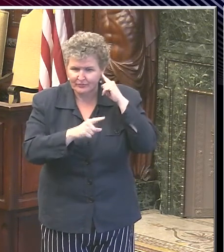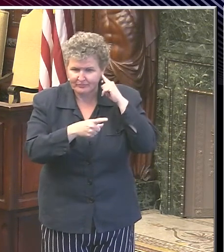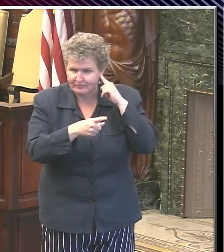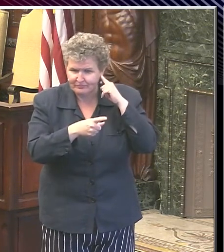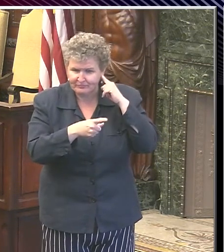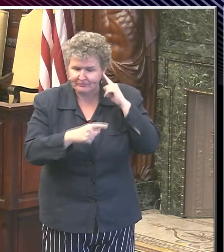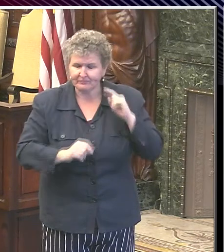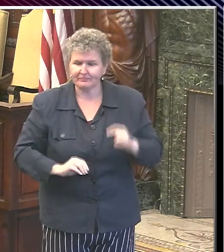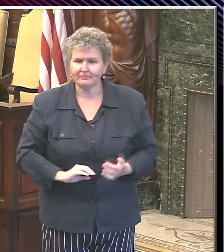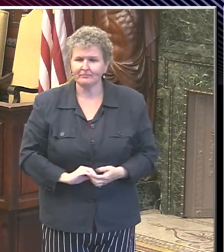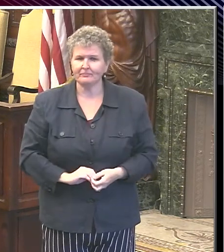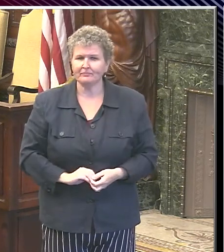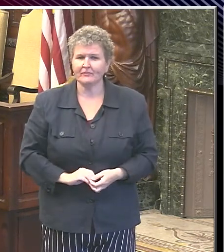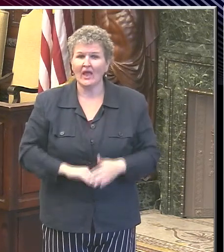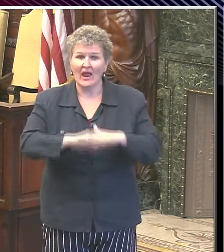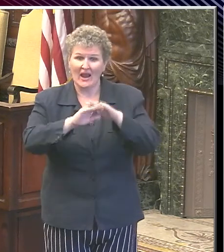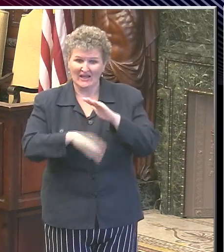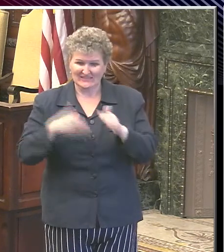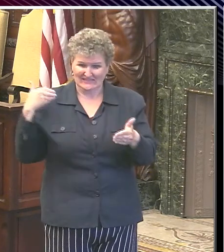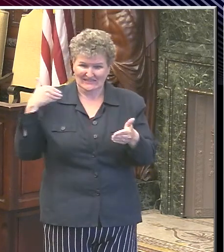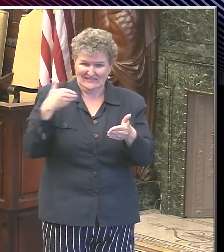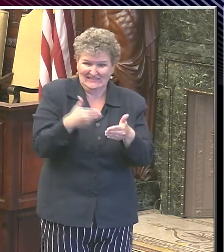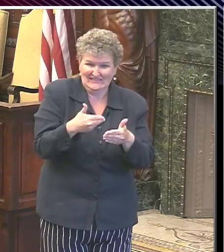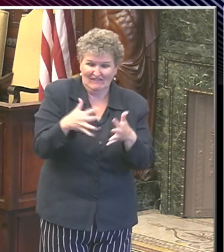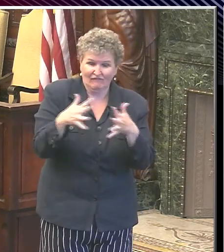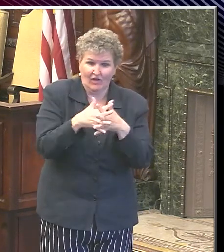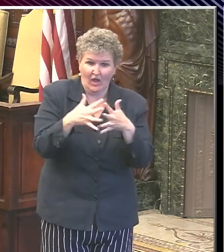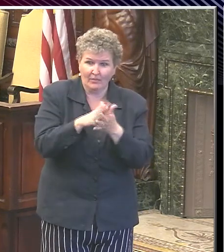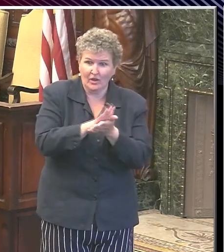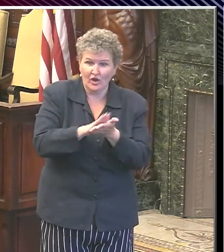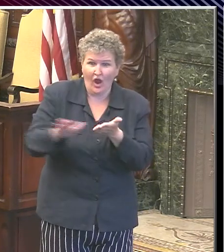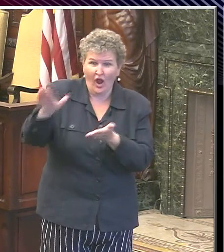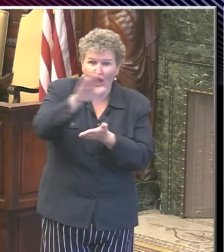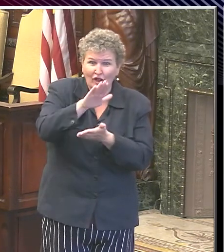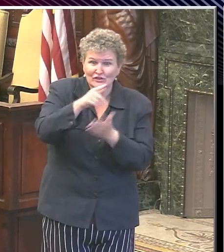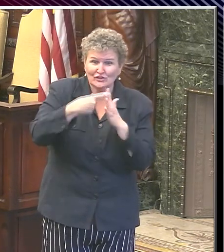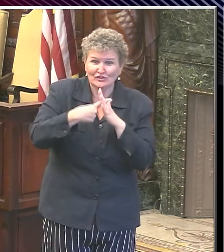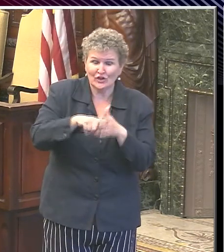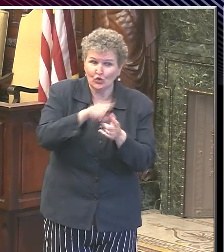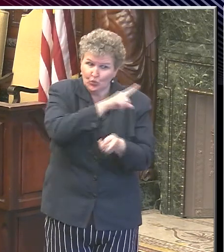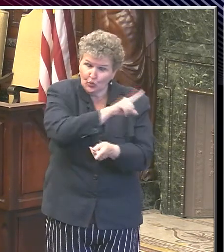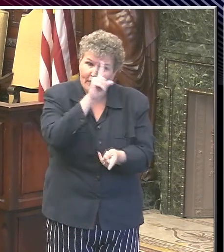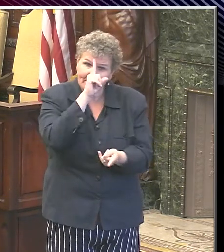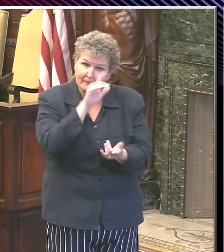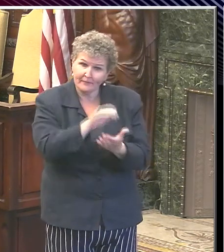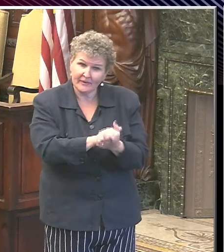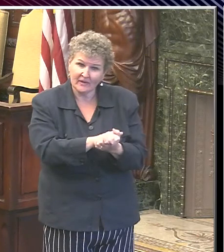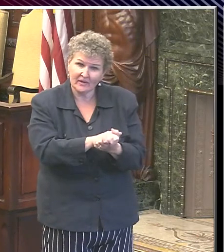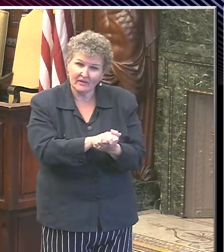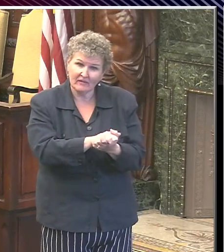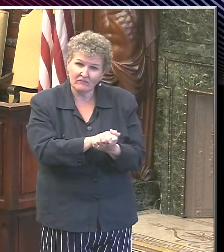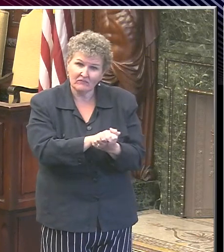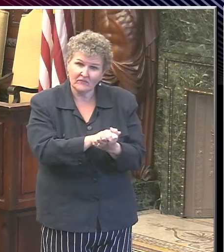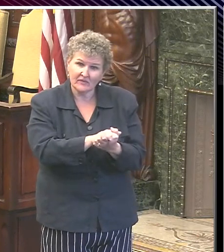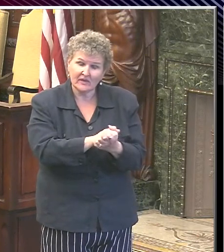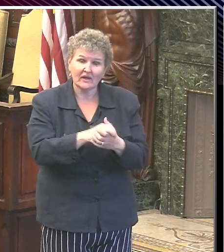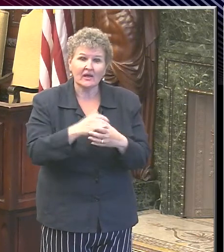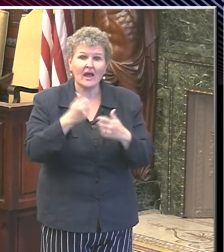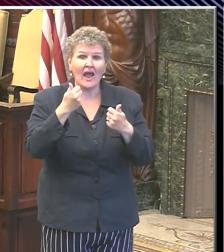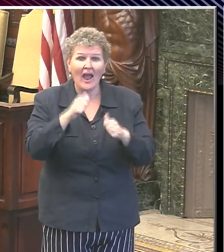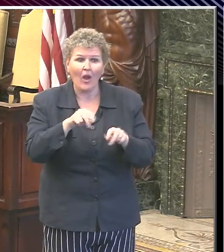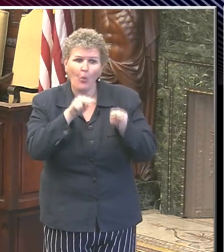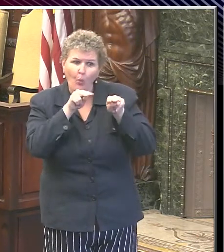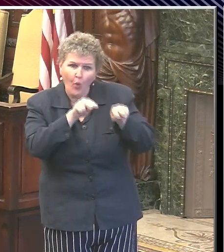We're less than a month away until the start of the college football season. And do you believe that we'll be able to see college football games be played in